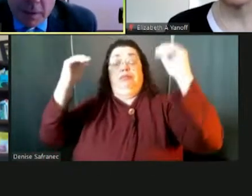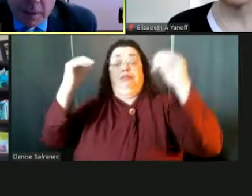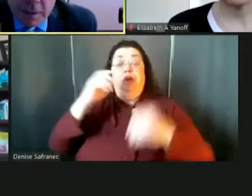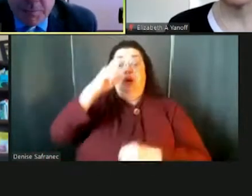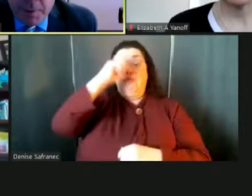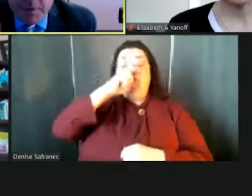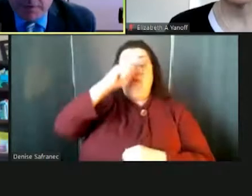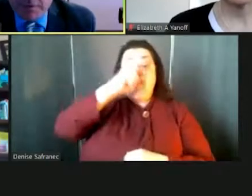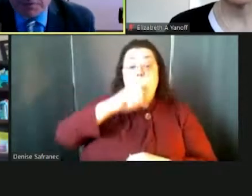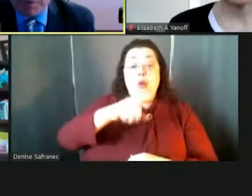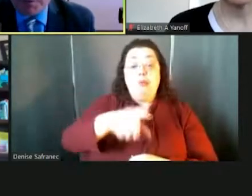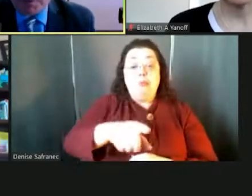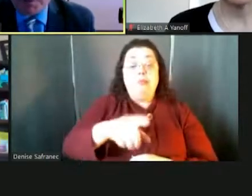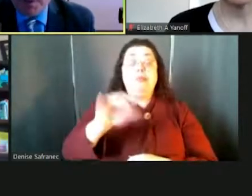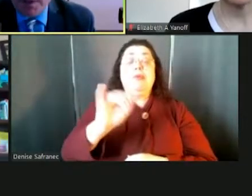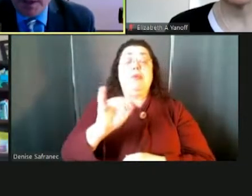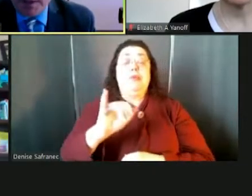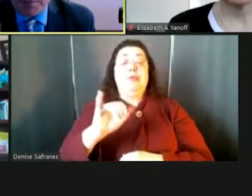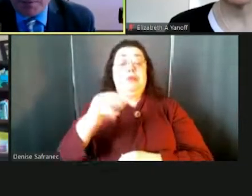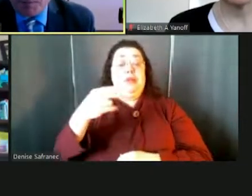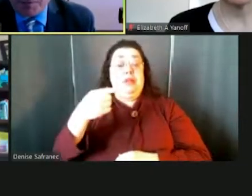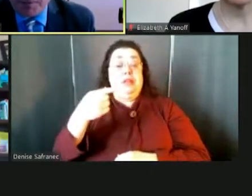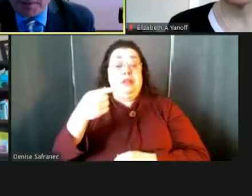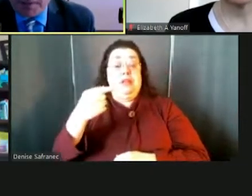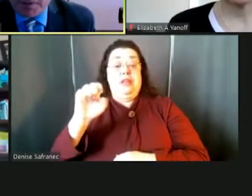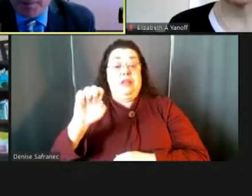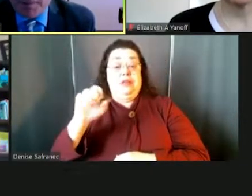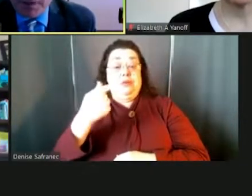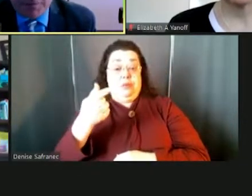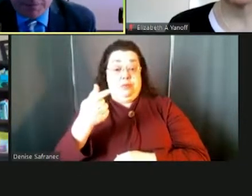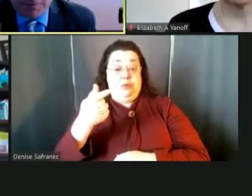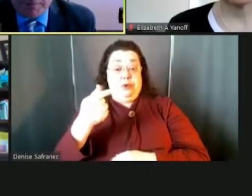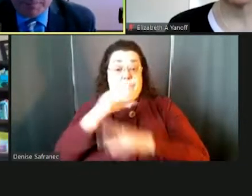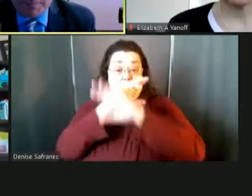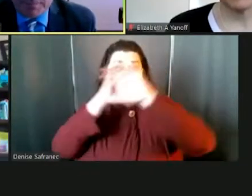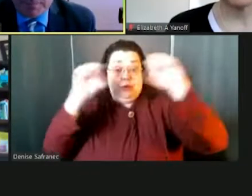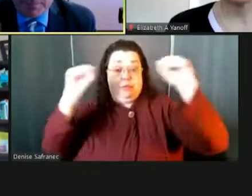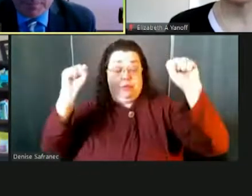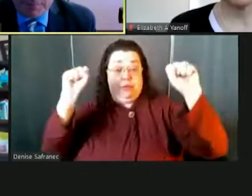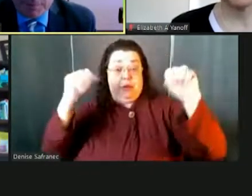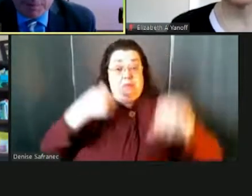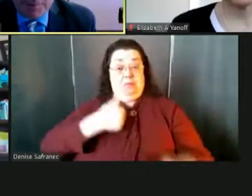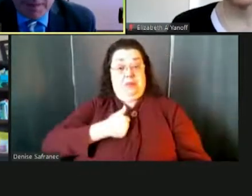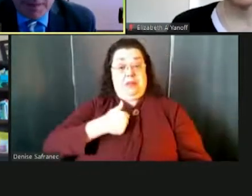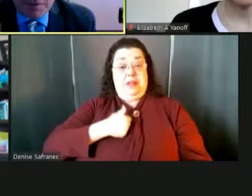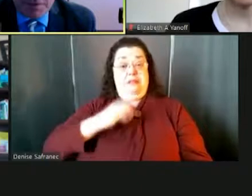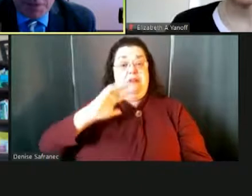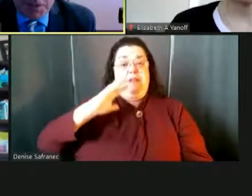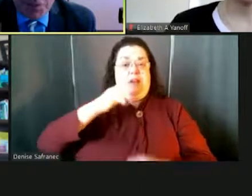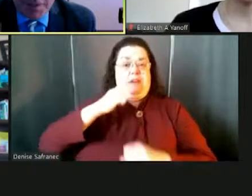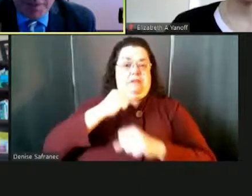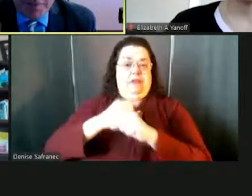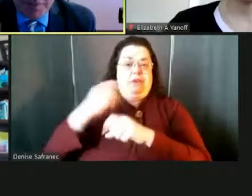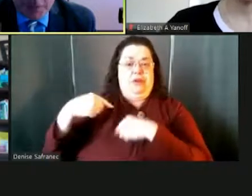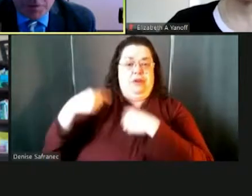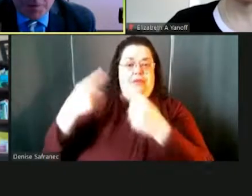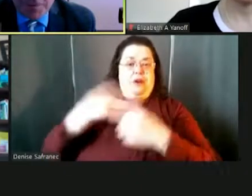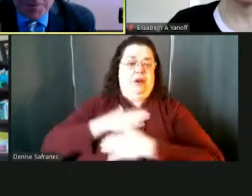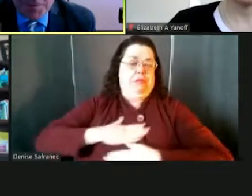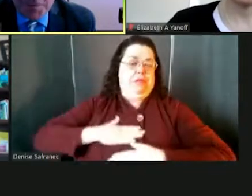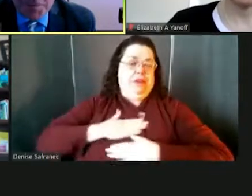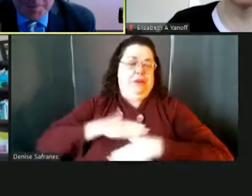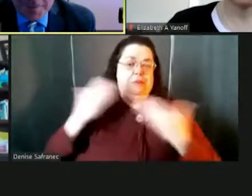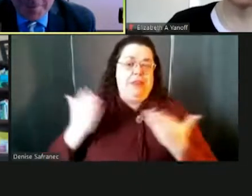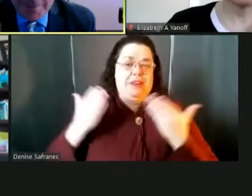Mohawk Valley. And I've been here in East Greenbush as the superintendent. I'm in my fifth year. And it's a pleasure to be here. Thank you,